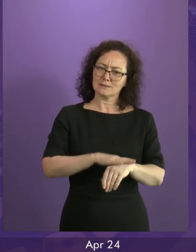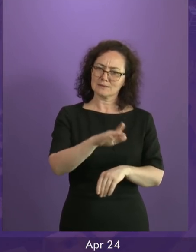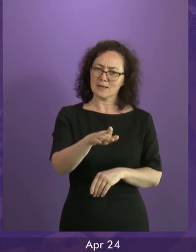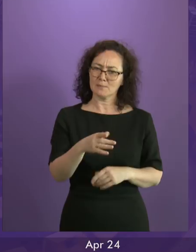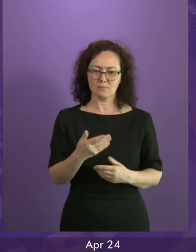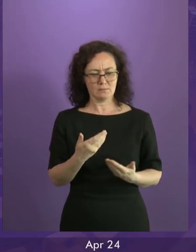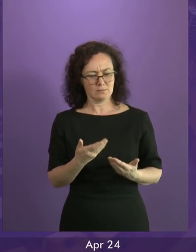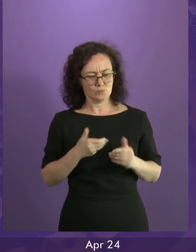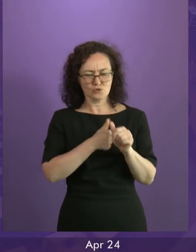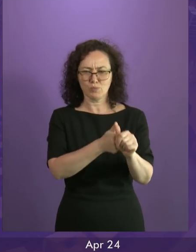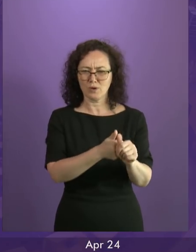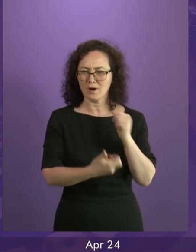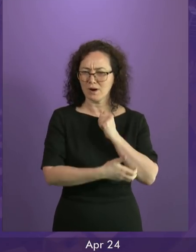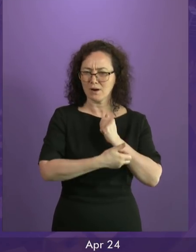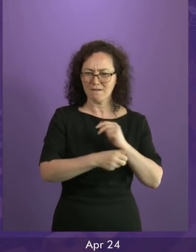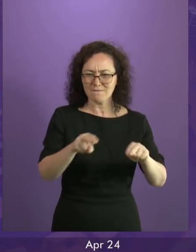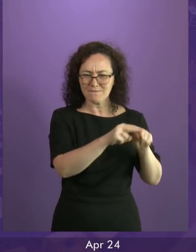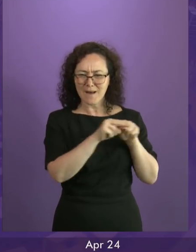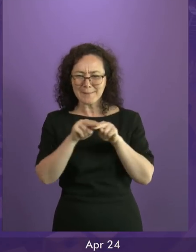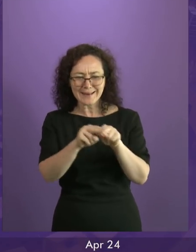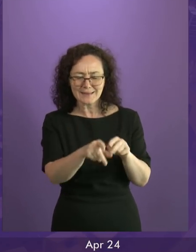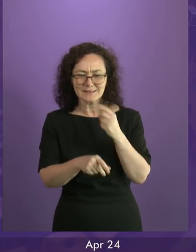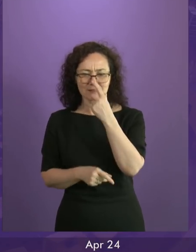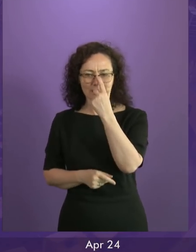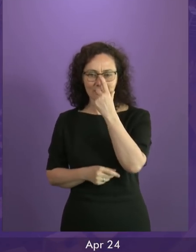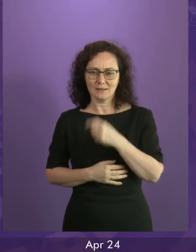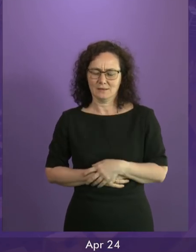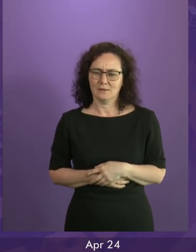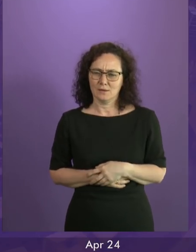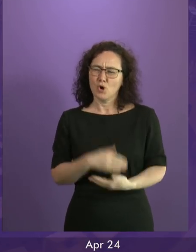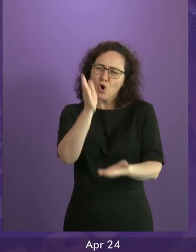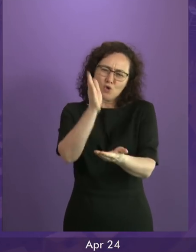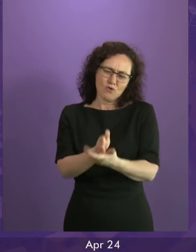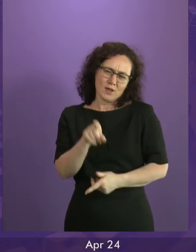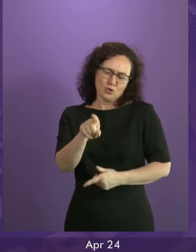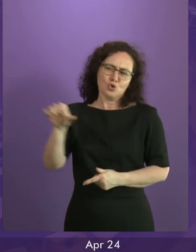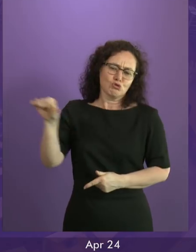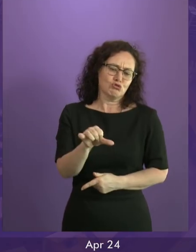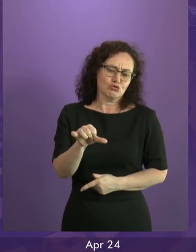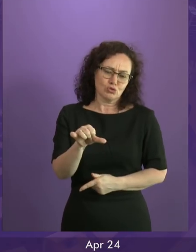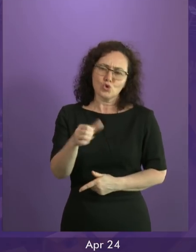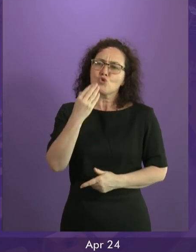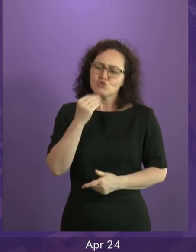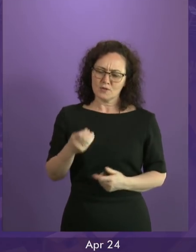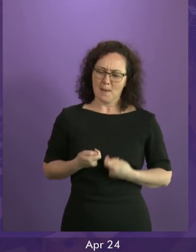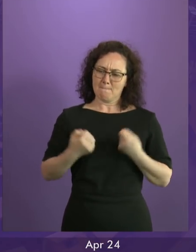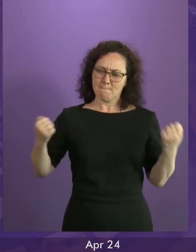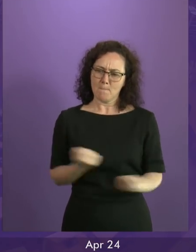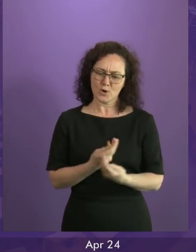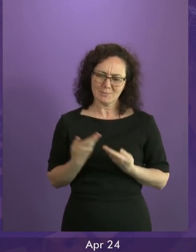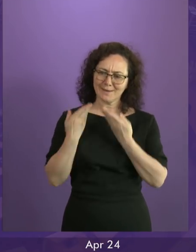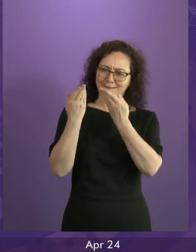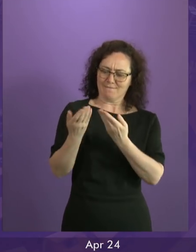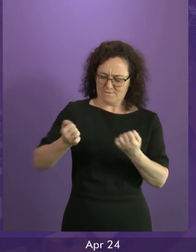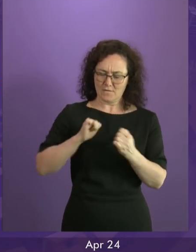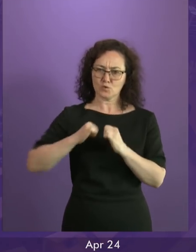Shouldn't the First Minister rise to the challenge of using the powers we all agreed in 2014 before